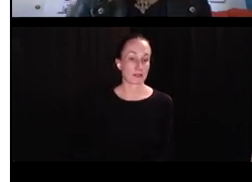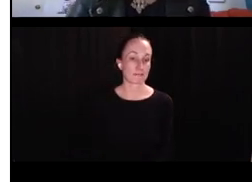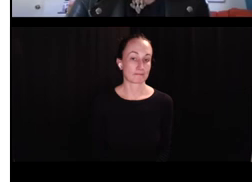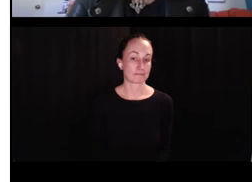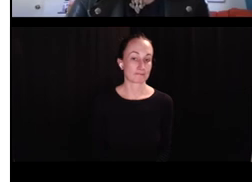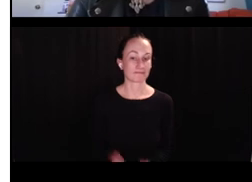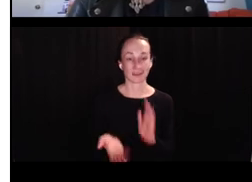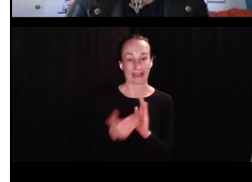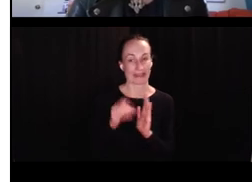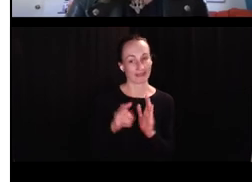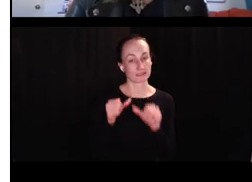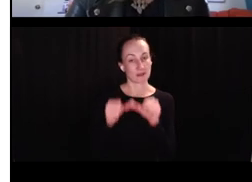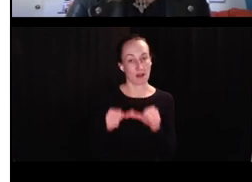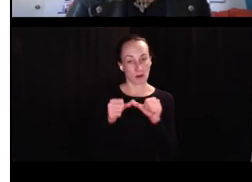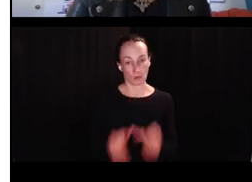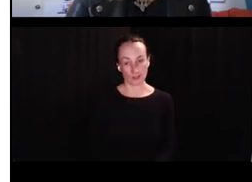Okay.